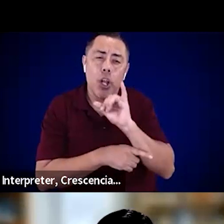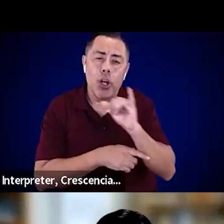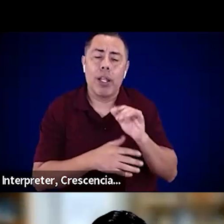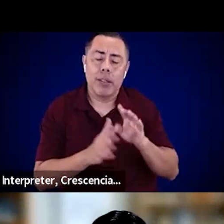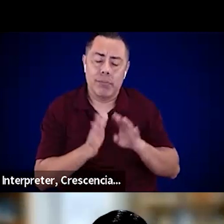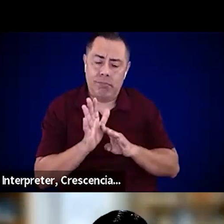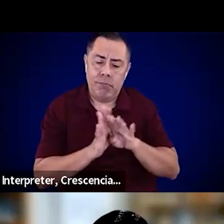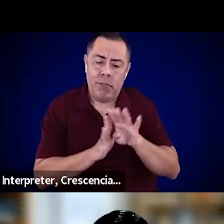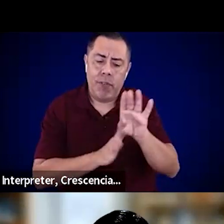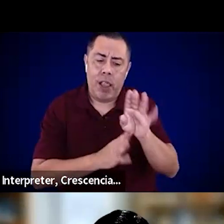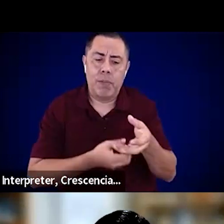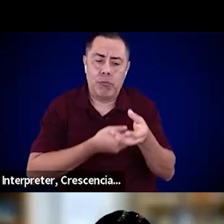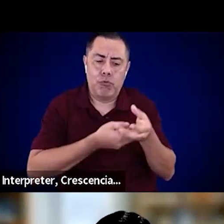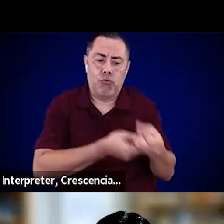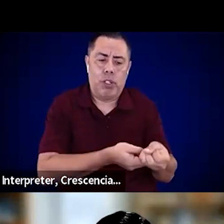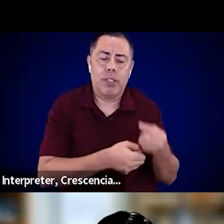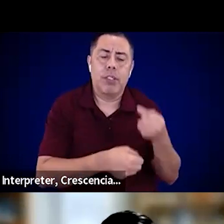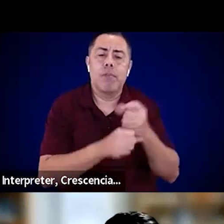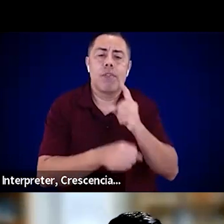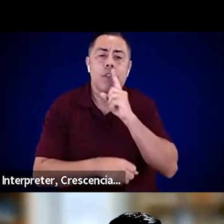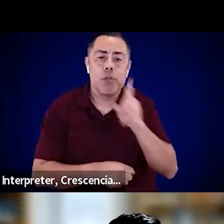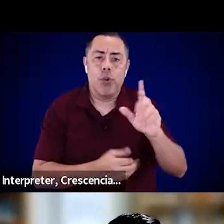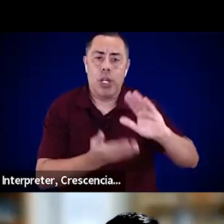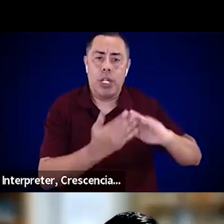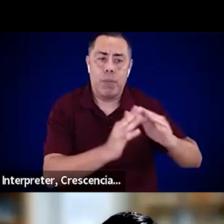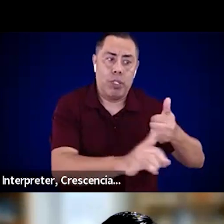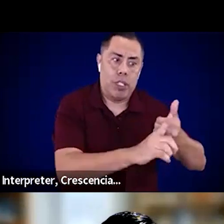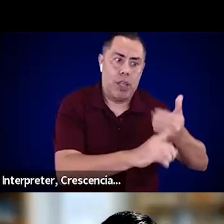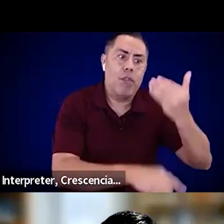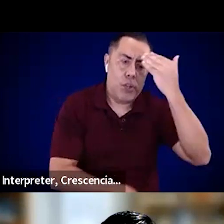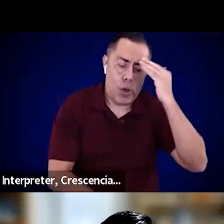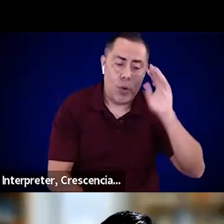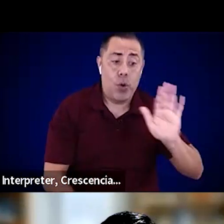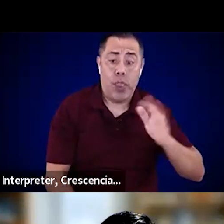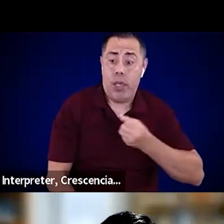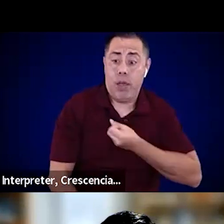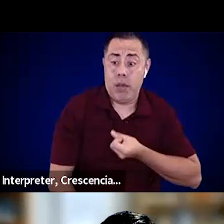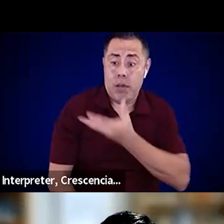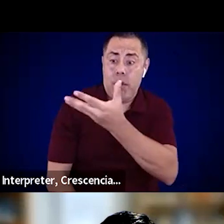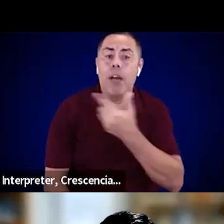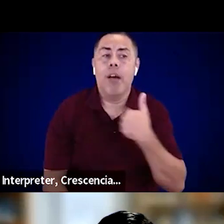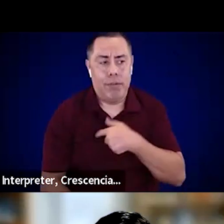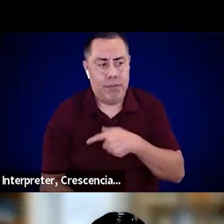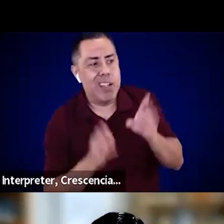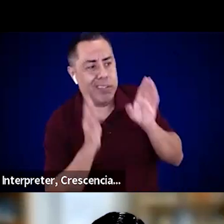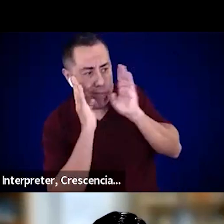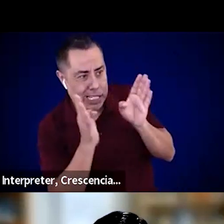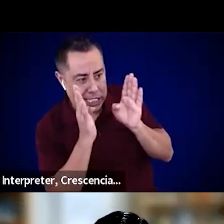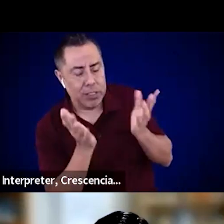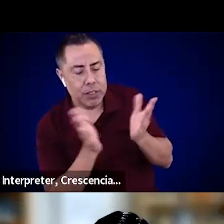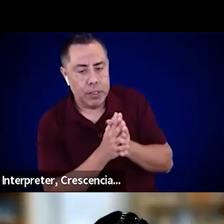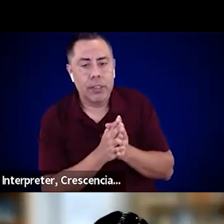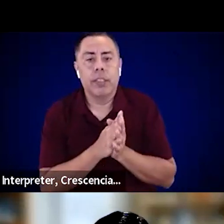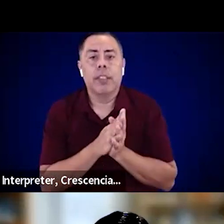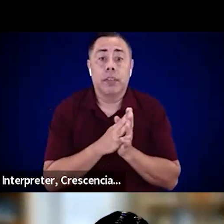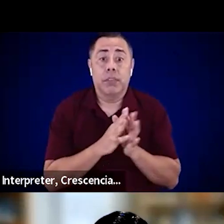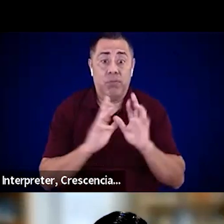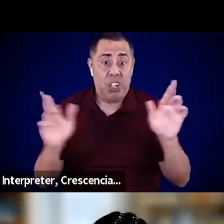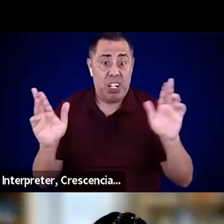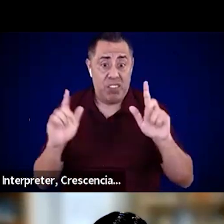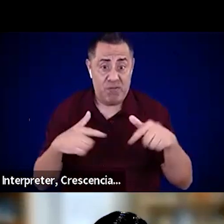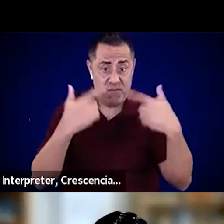their voice is heard. Okay. In terms of reaching across jurisdictional boundaries,